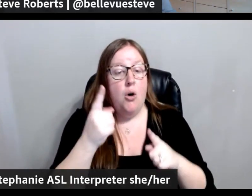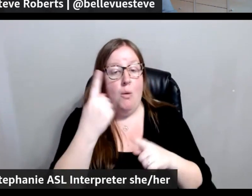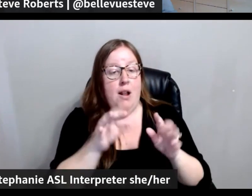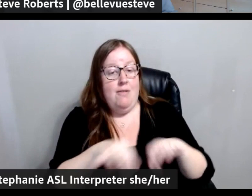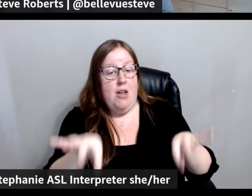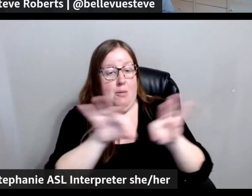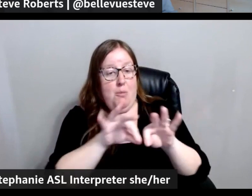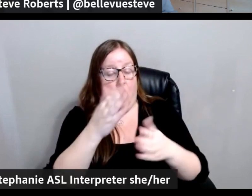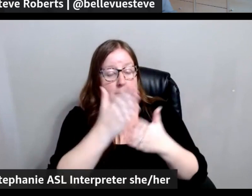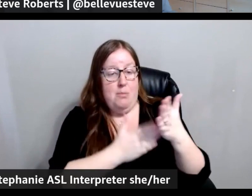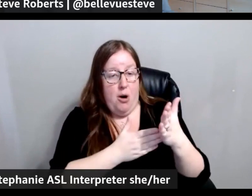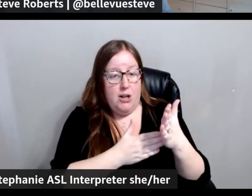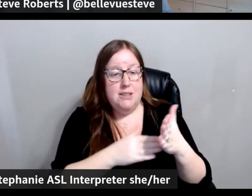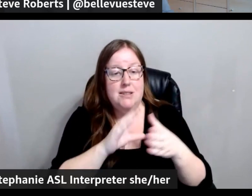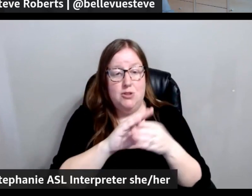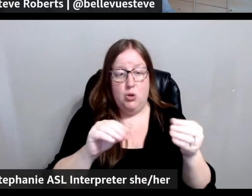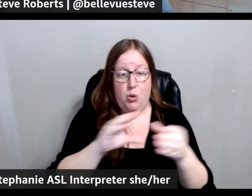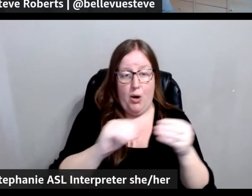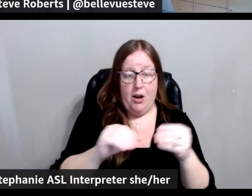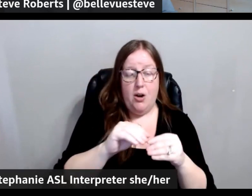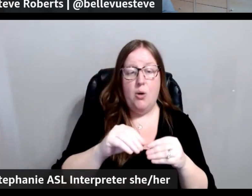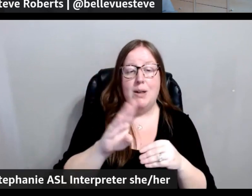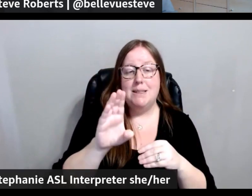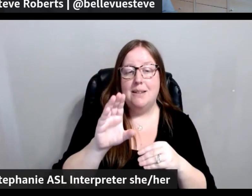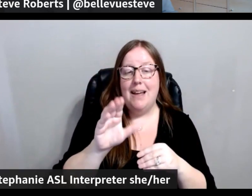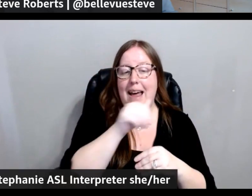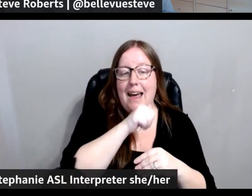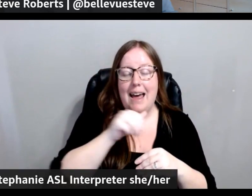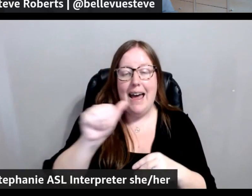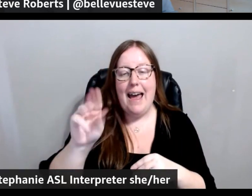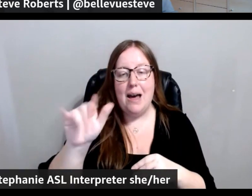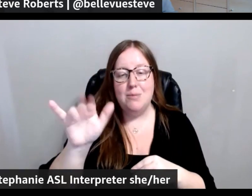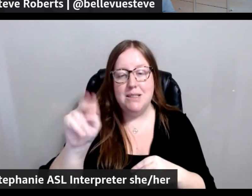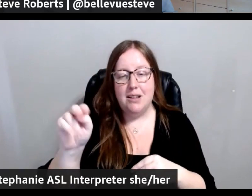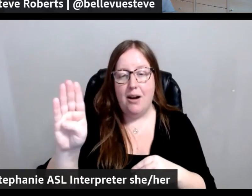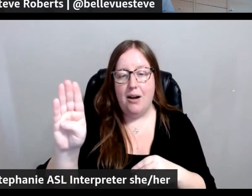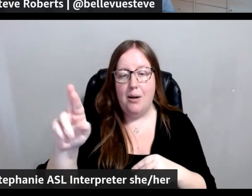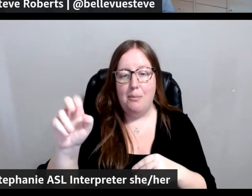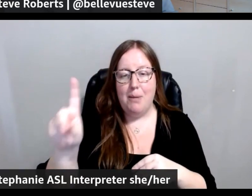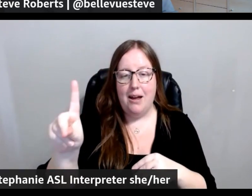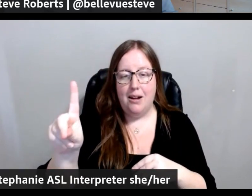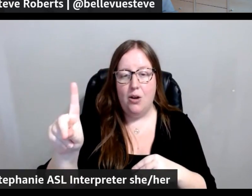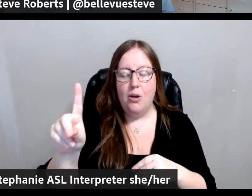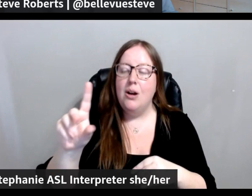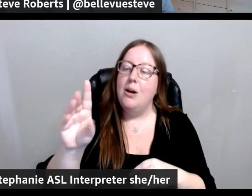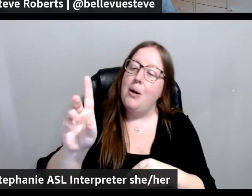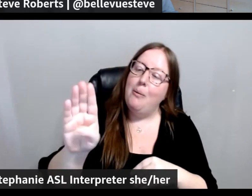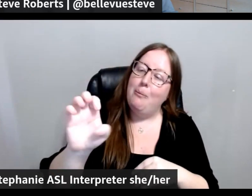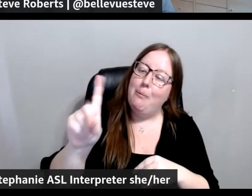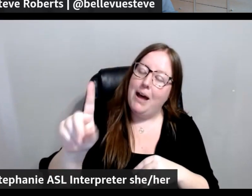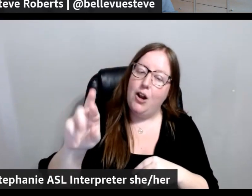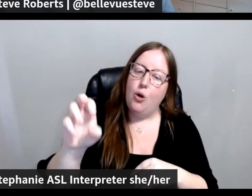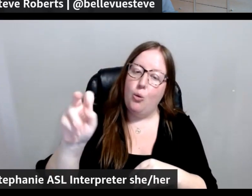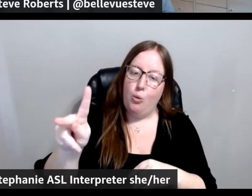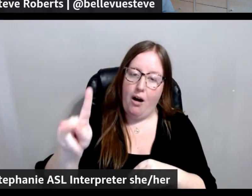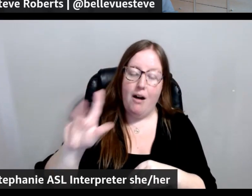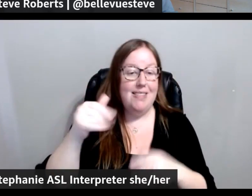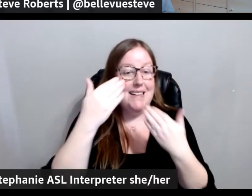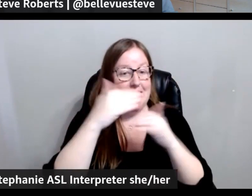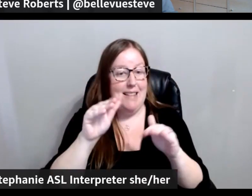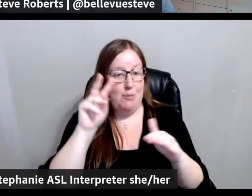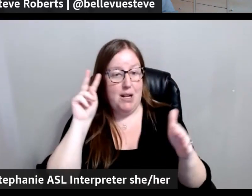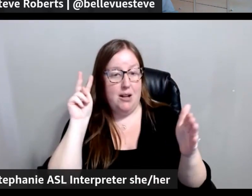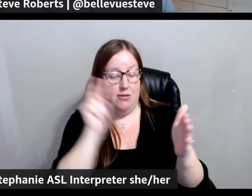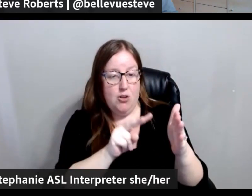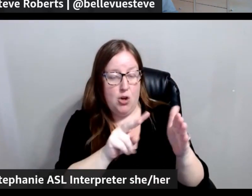yesterday's story was around Amazon Bedrock, which is a new service that's in limited preview. And it allows you to